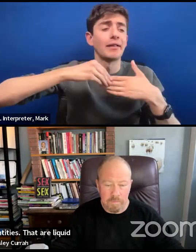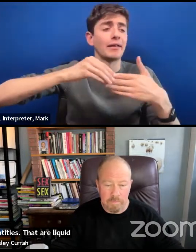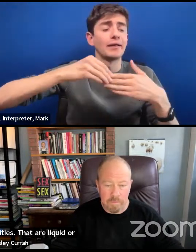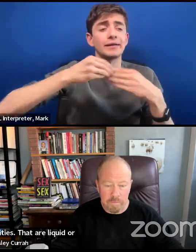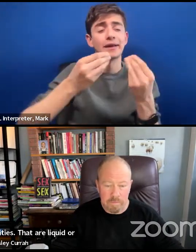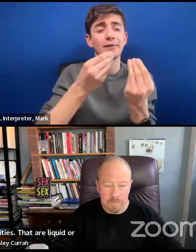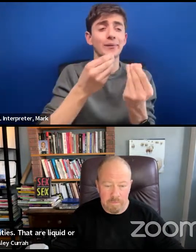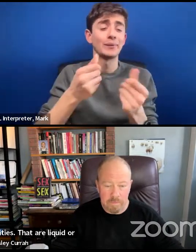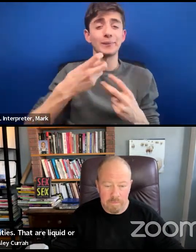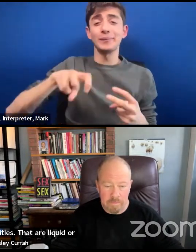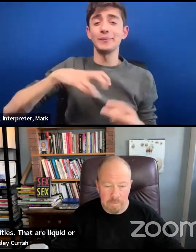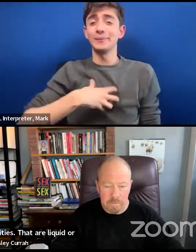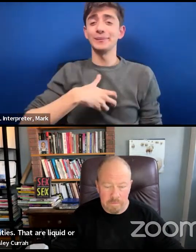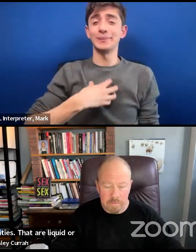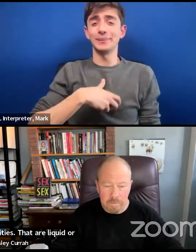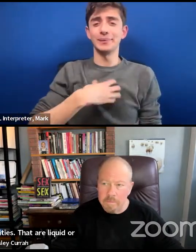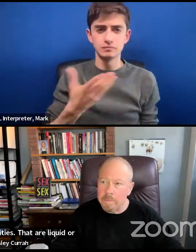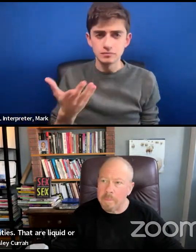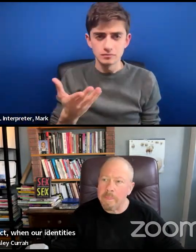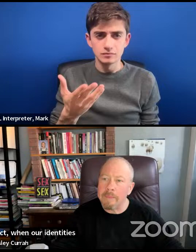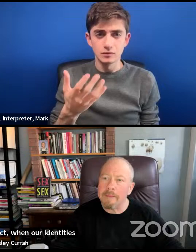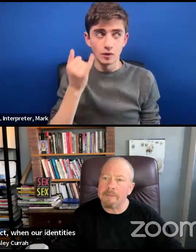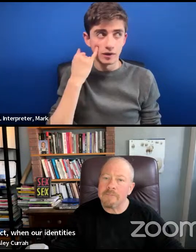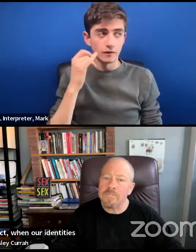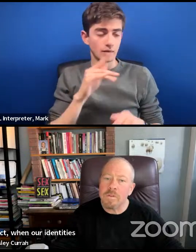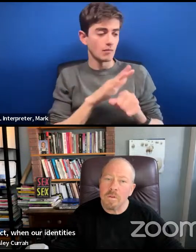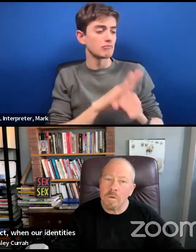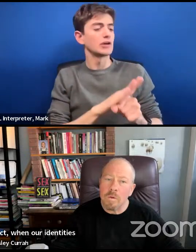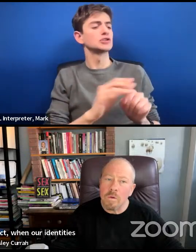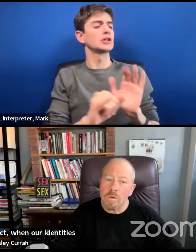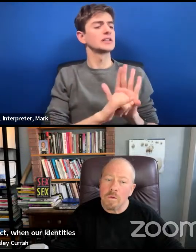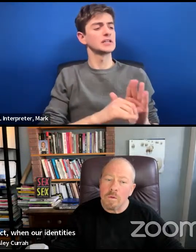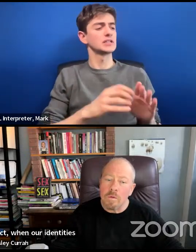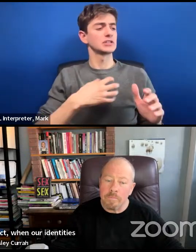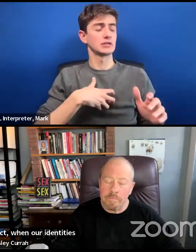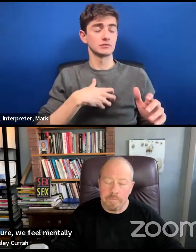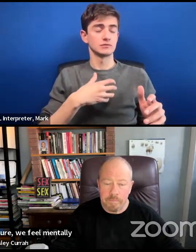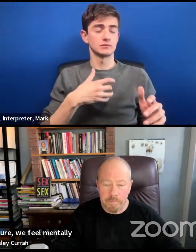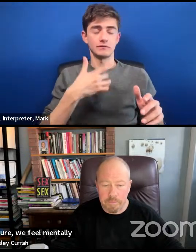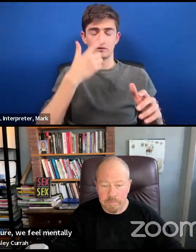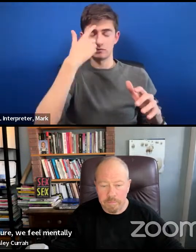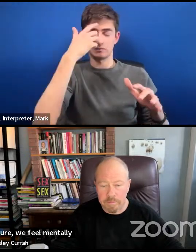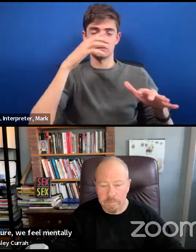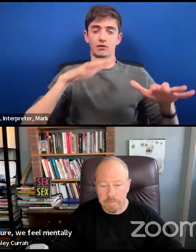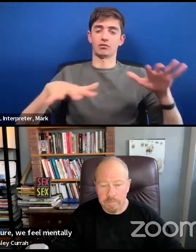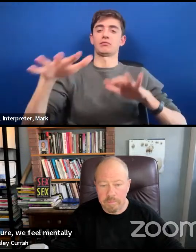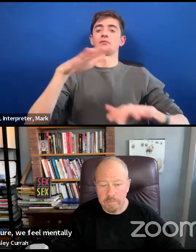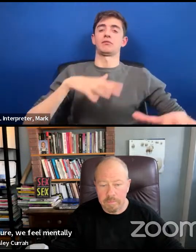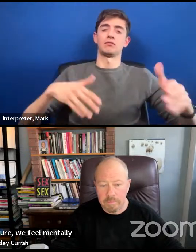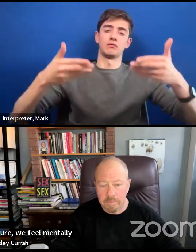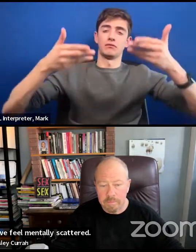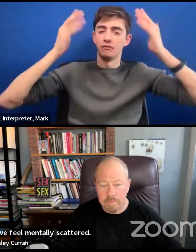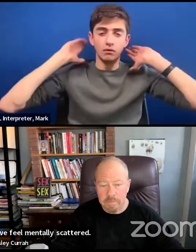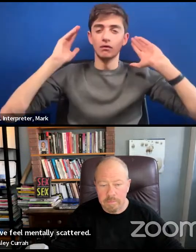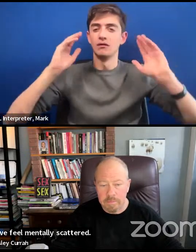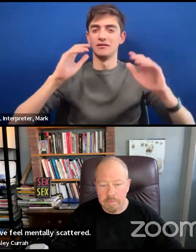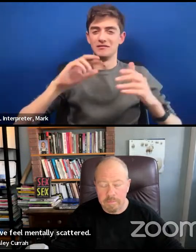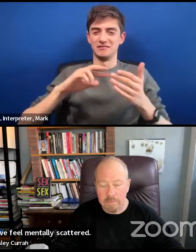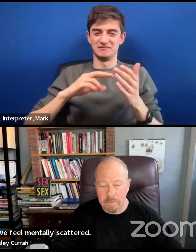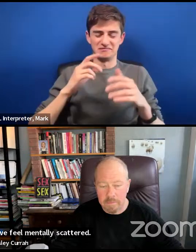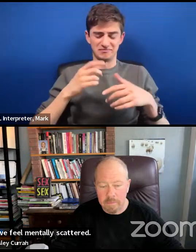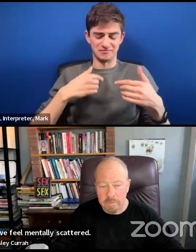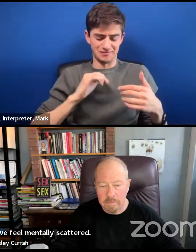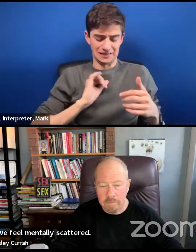when our identities come under that much pressure, we feel mentally scattered and overwhelmed. And I argue that